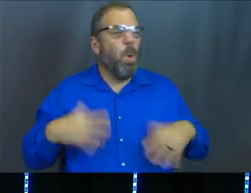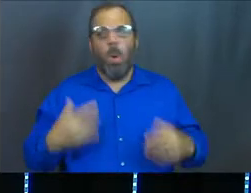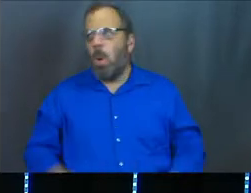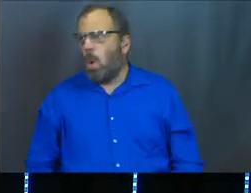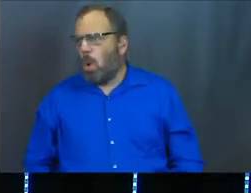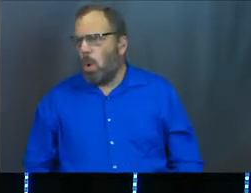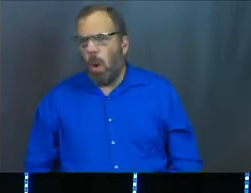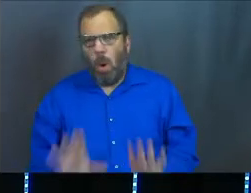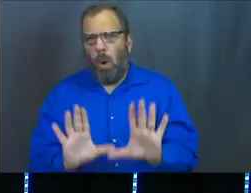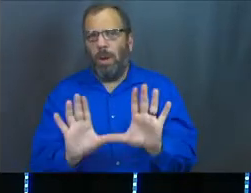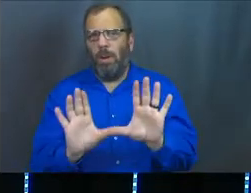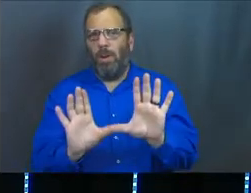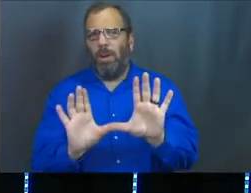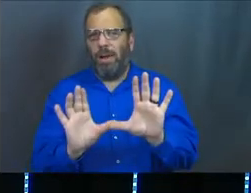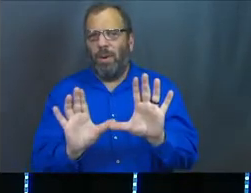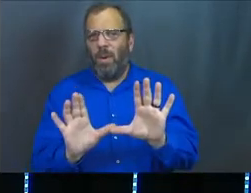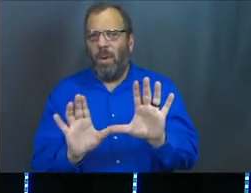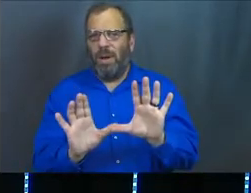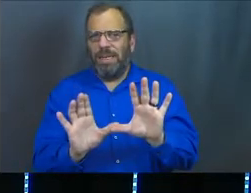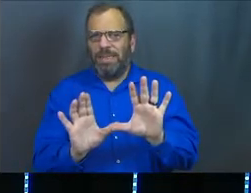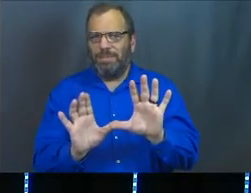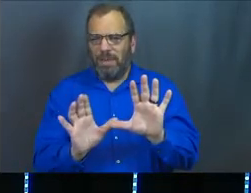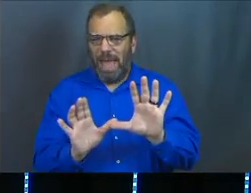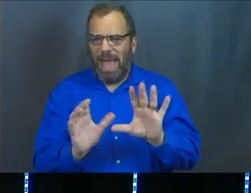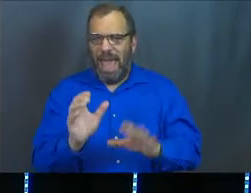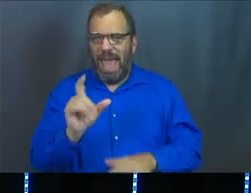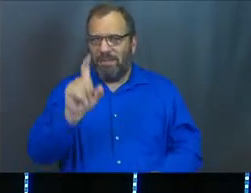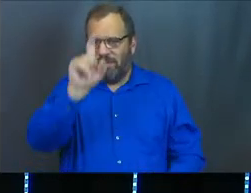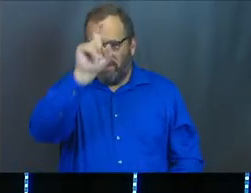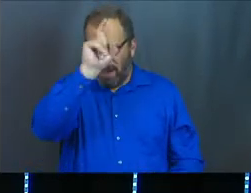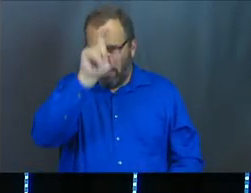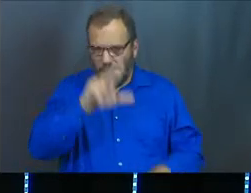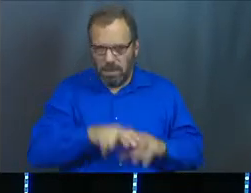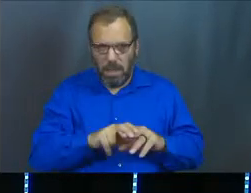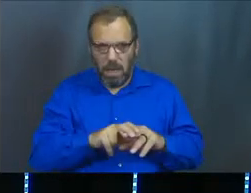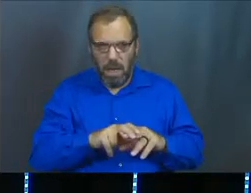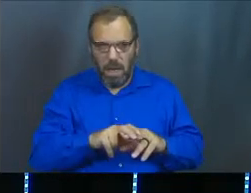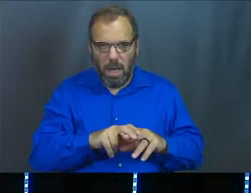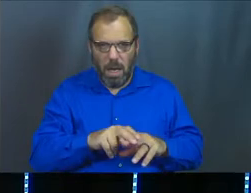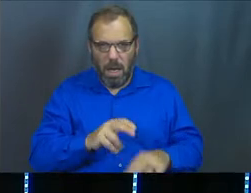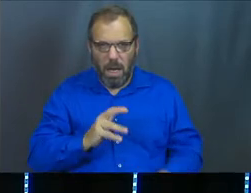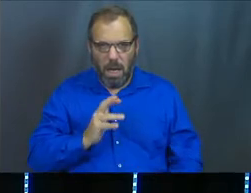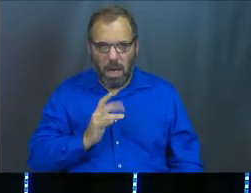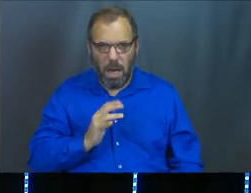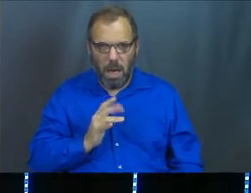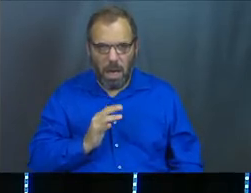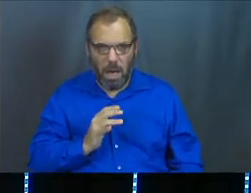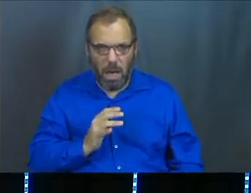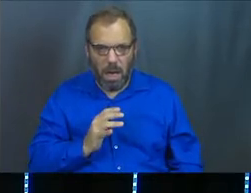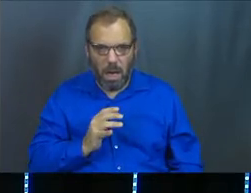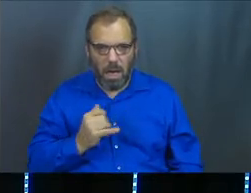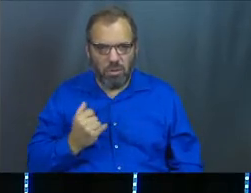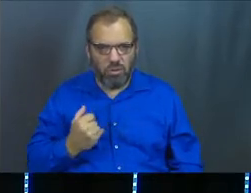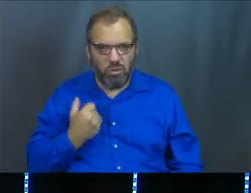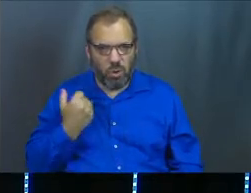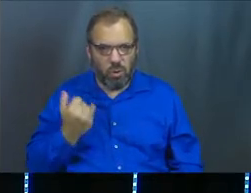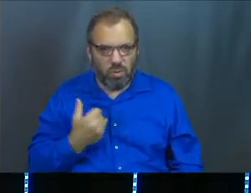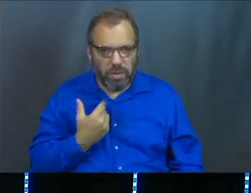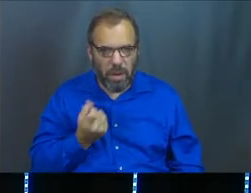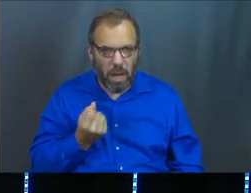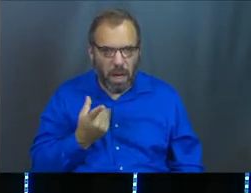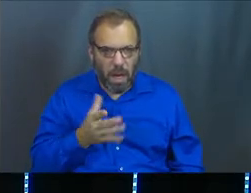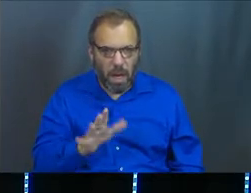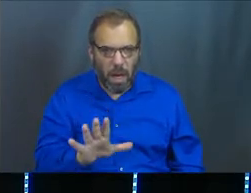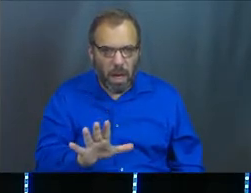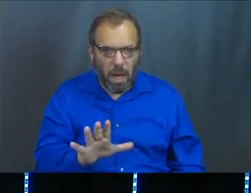This is a big moment. And Pharaoh gets it. Pharaoh sees the wisdom in this young man. And